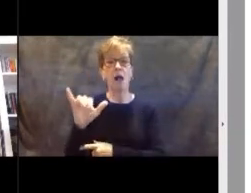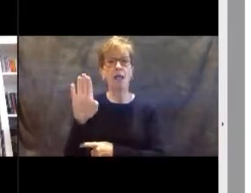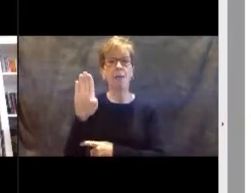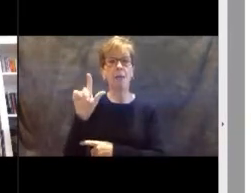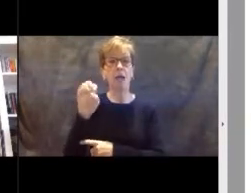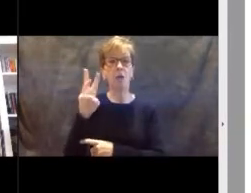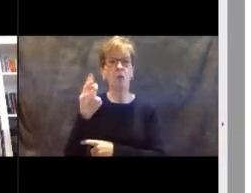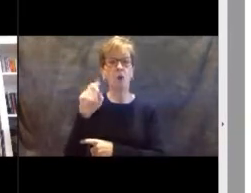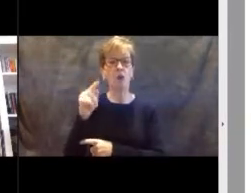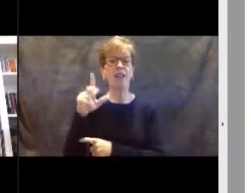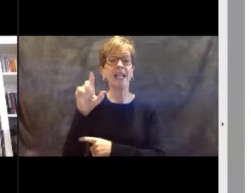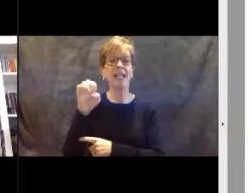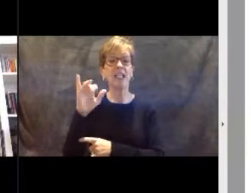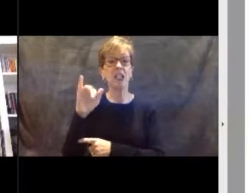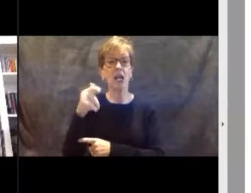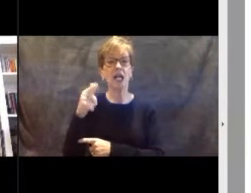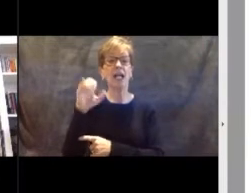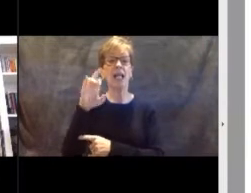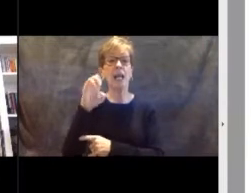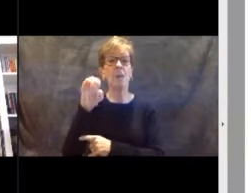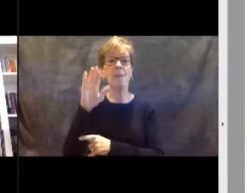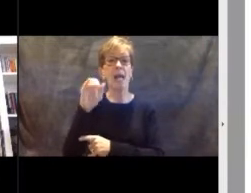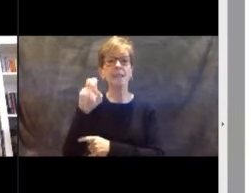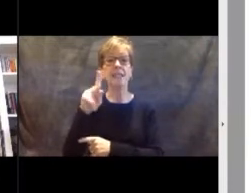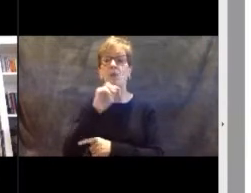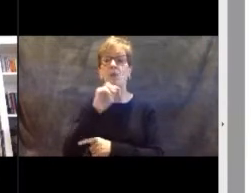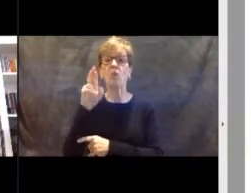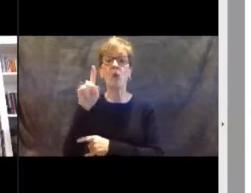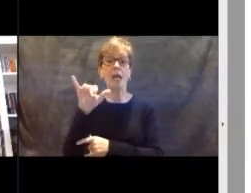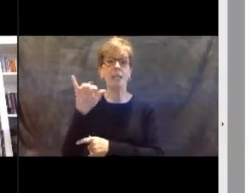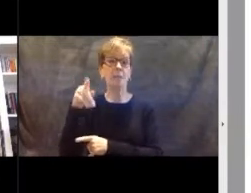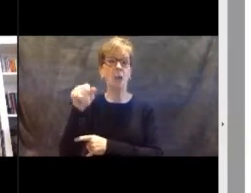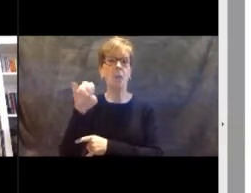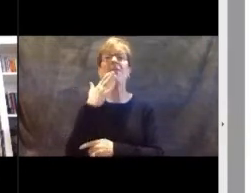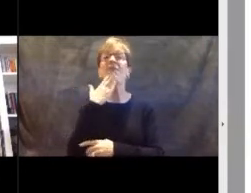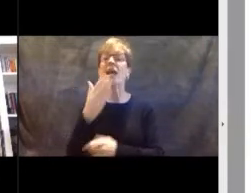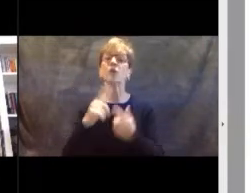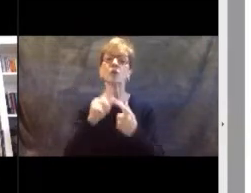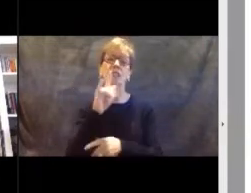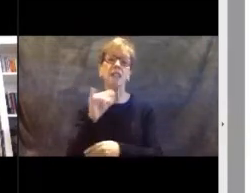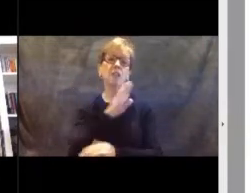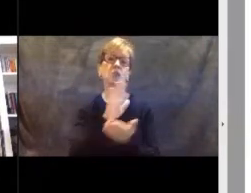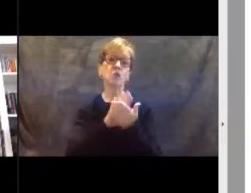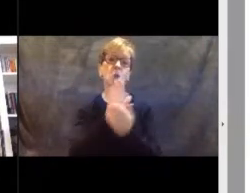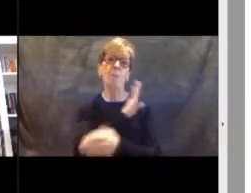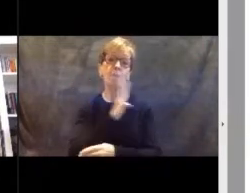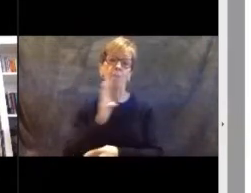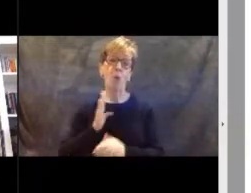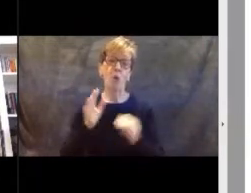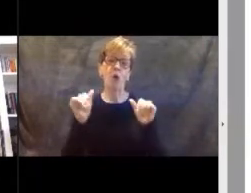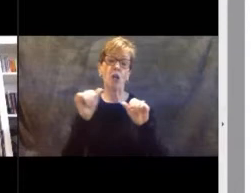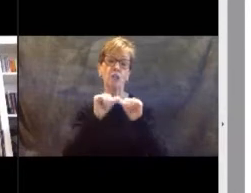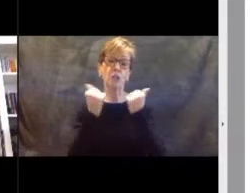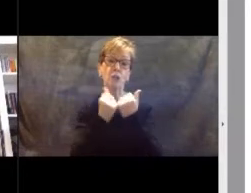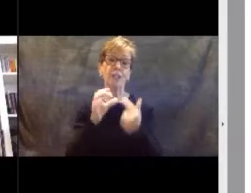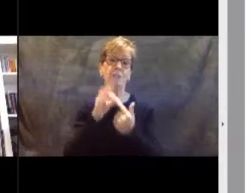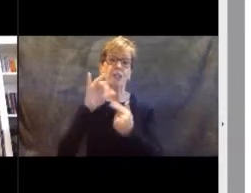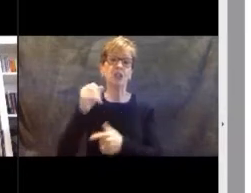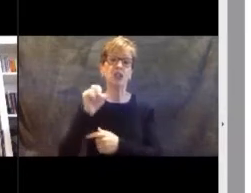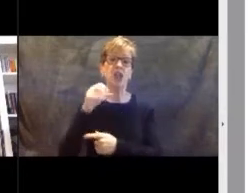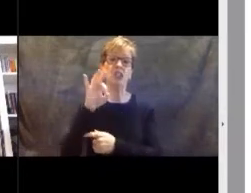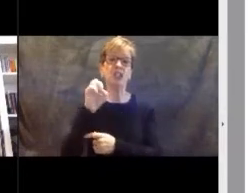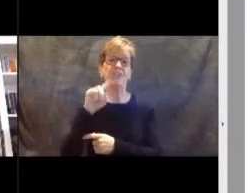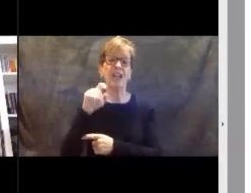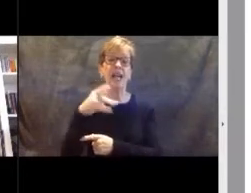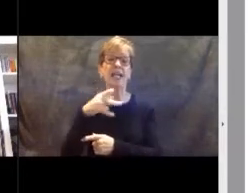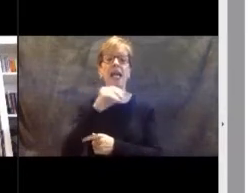Claire Batt, and Randy Poe. Thank you to the Kentucky School Board Association for joining us, especially Josh Shelta and Laura Cole.